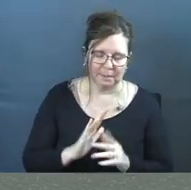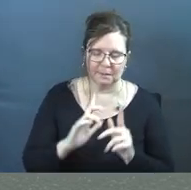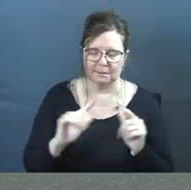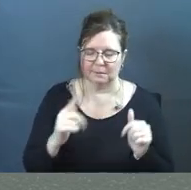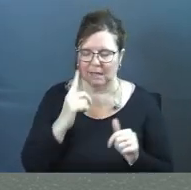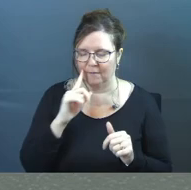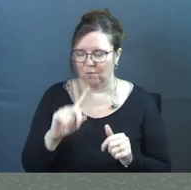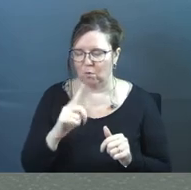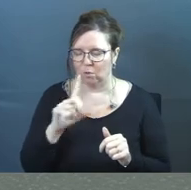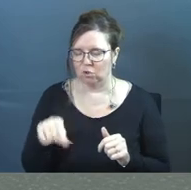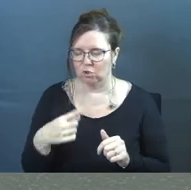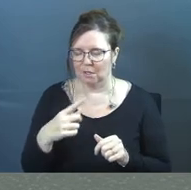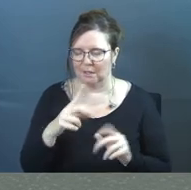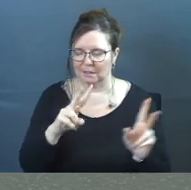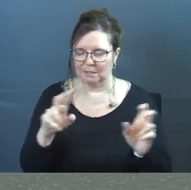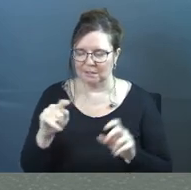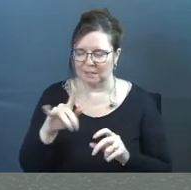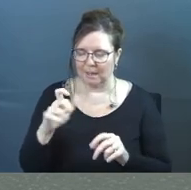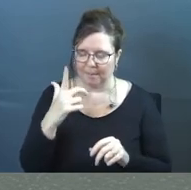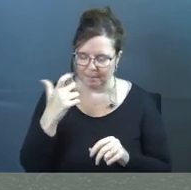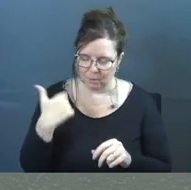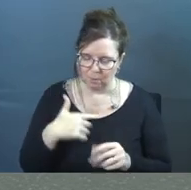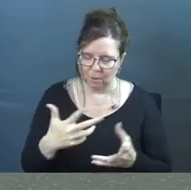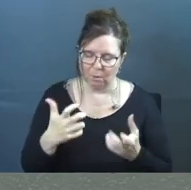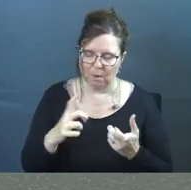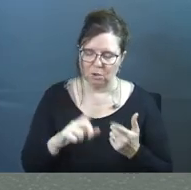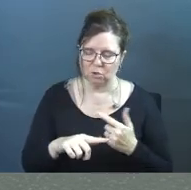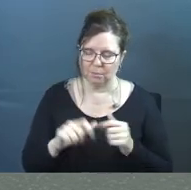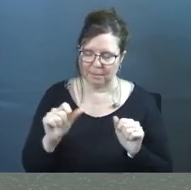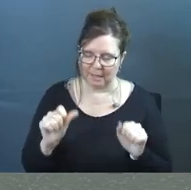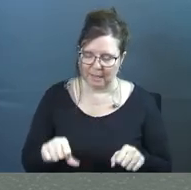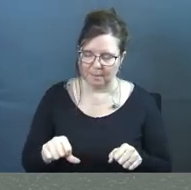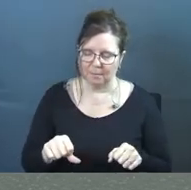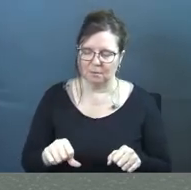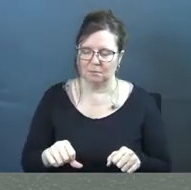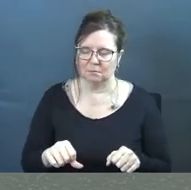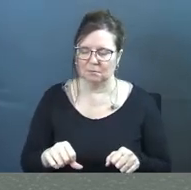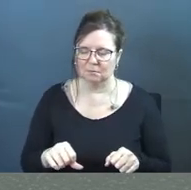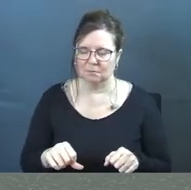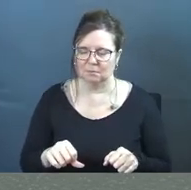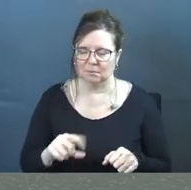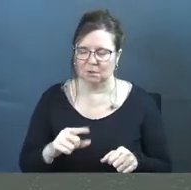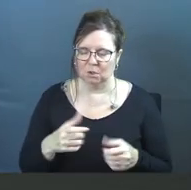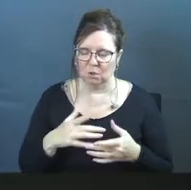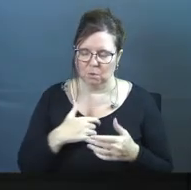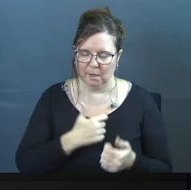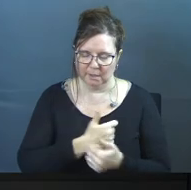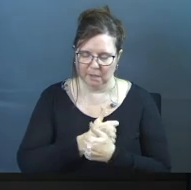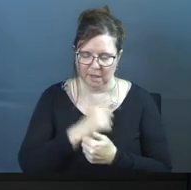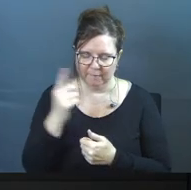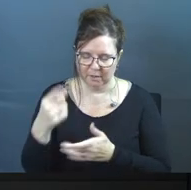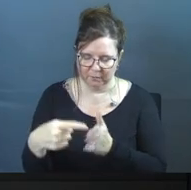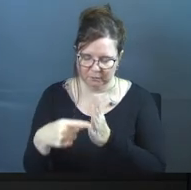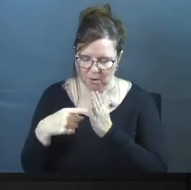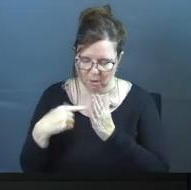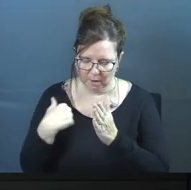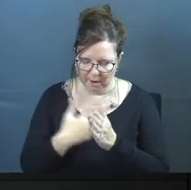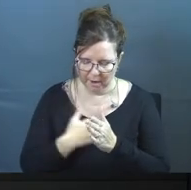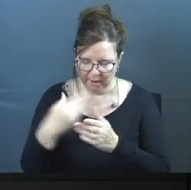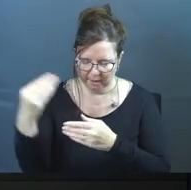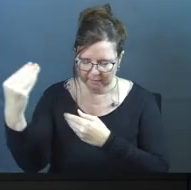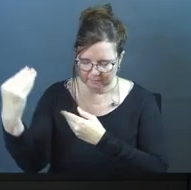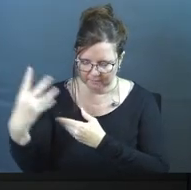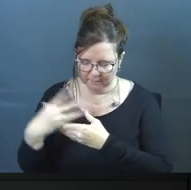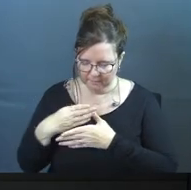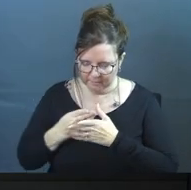Lord. Not for the sake of just the titles but because we want to be able to let the love that you have shown us flow